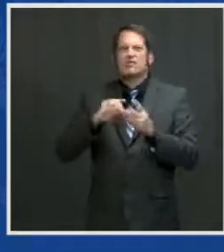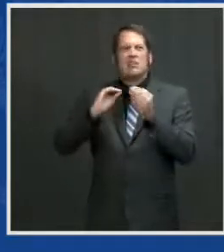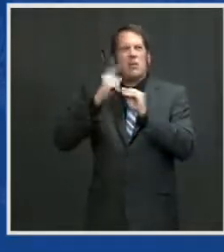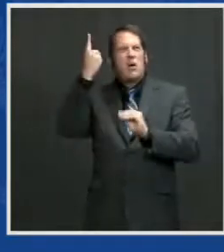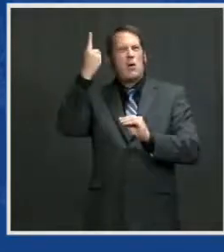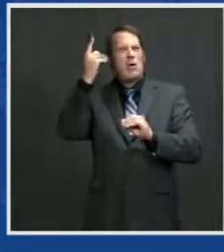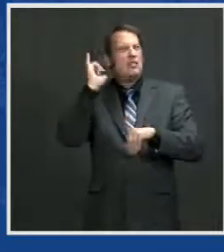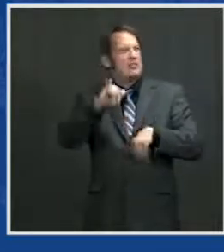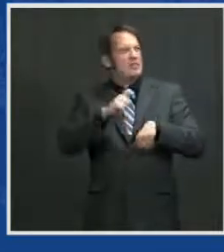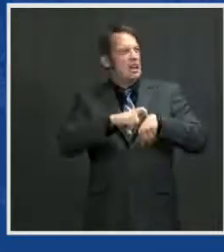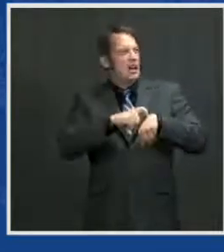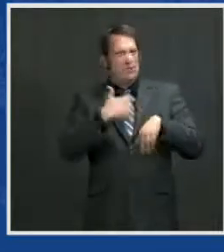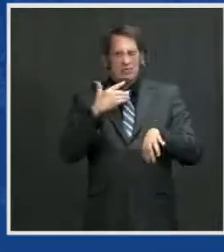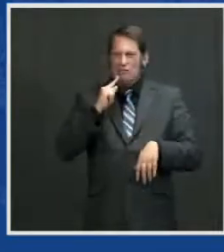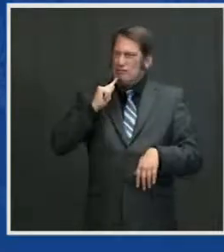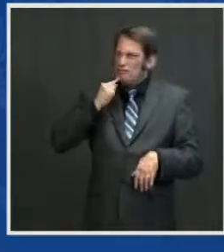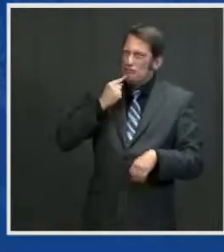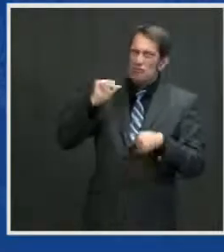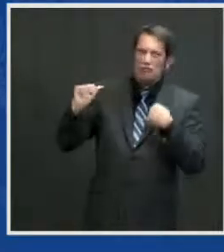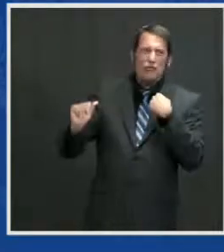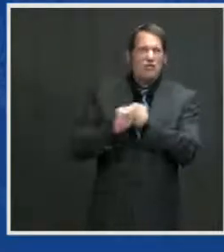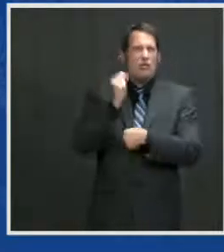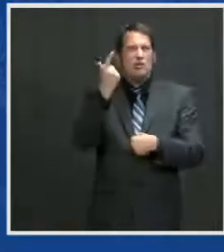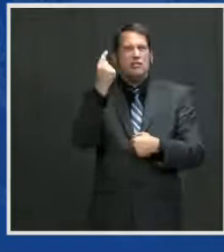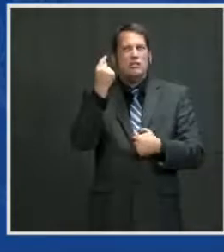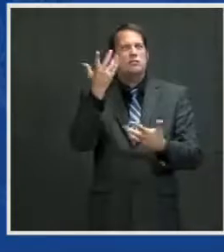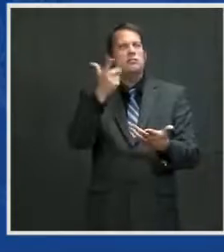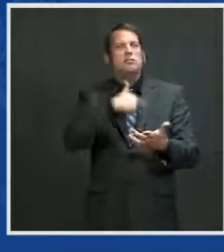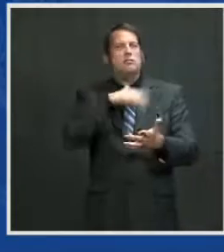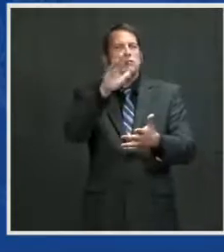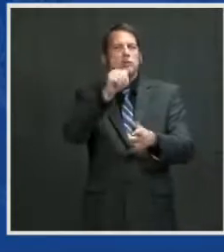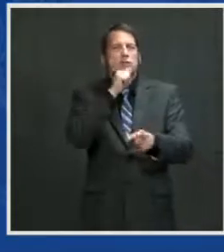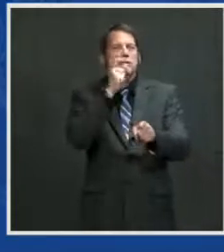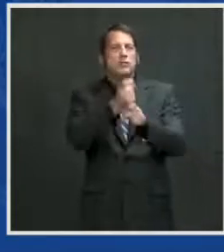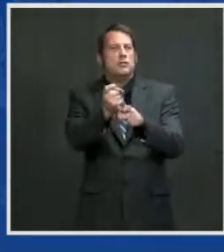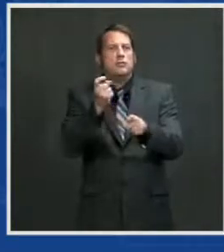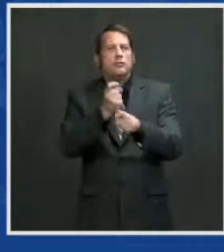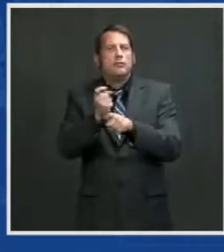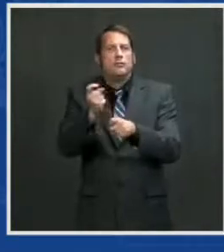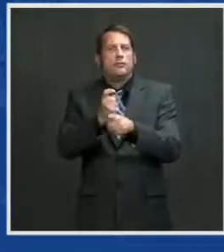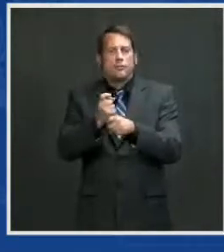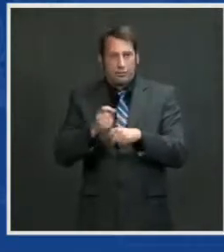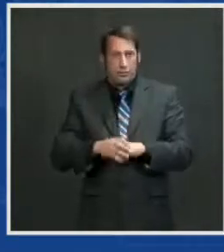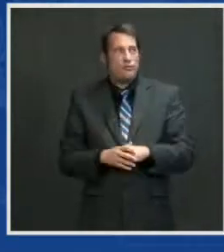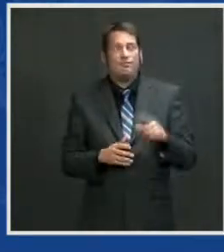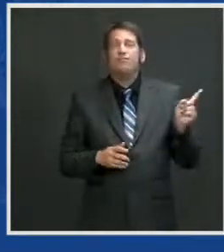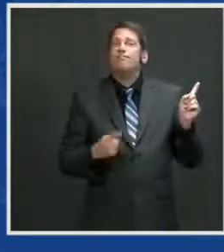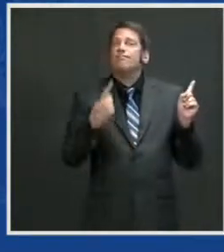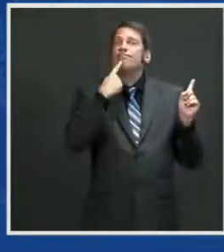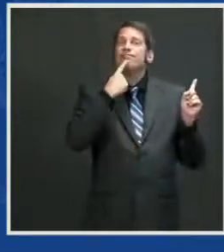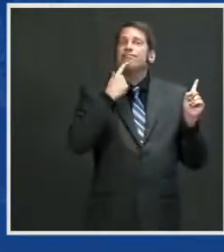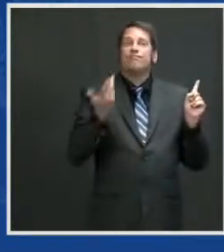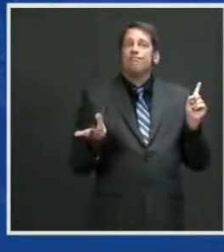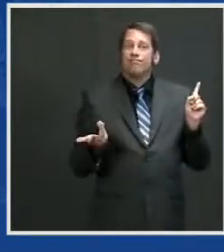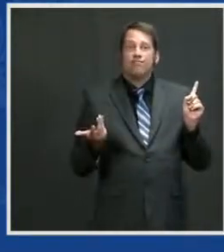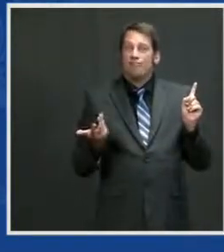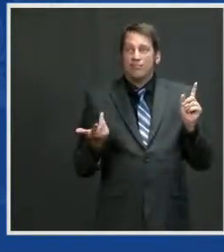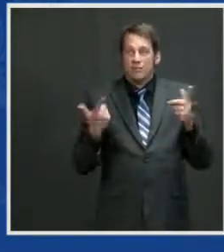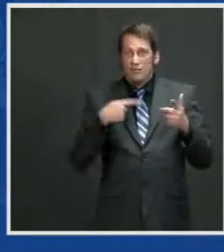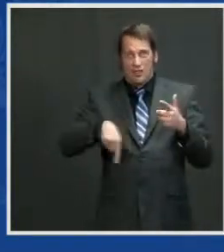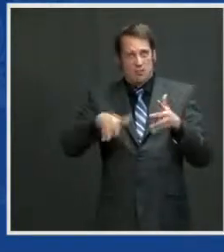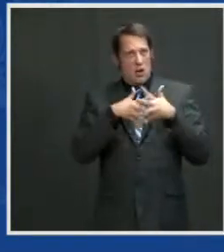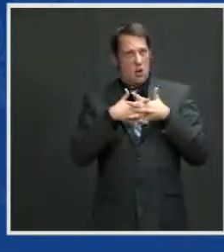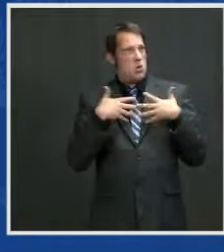And this is not a joke. You know what the Joint Chiefs told us the greatest threat facing America was? Global